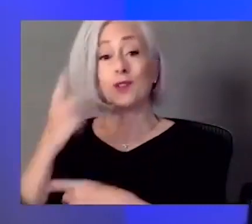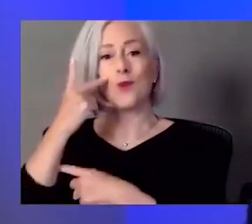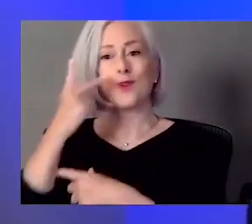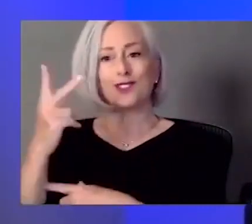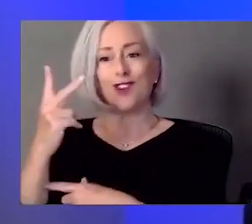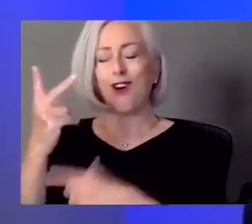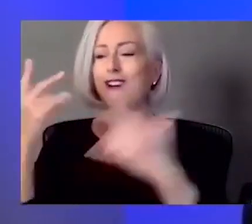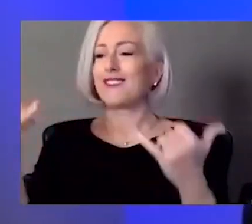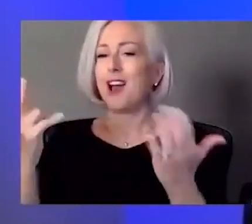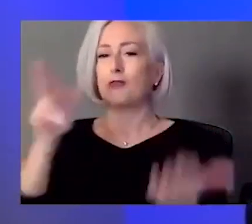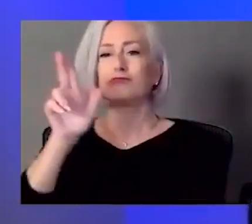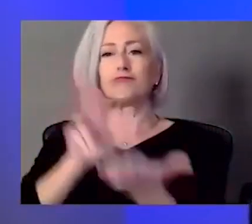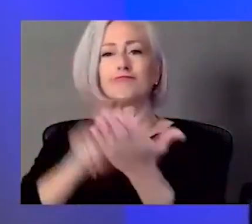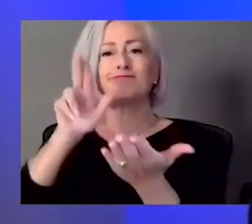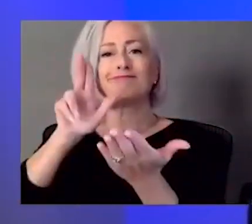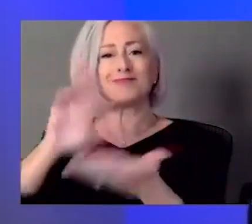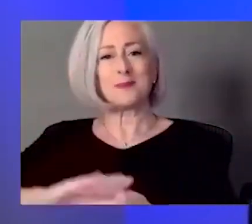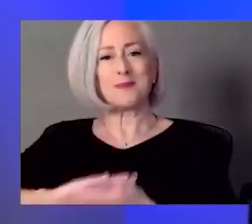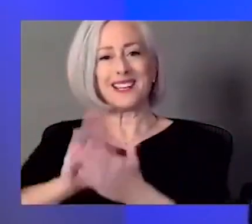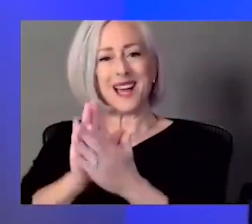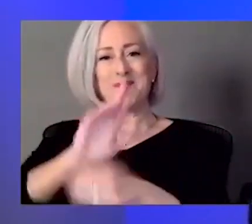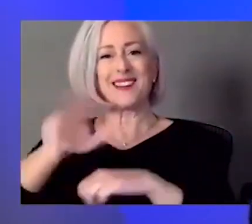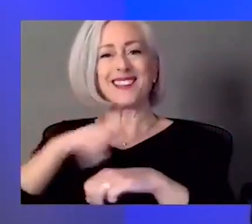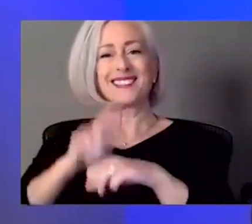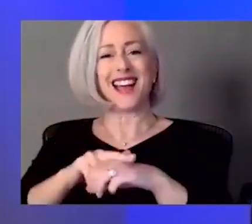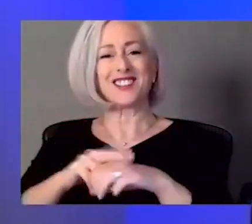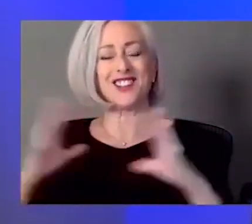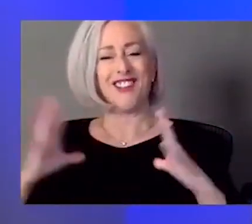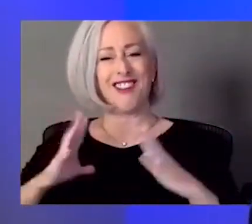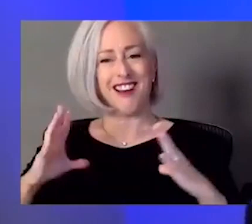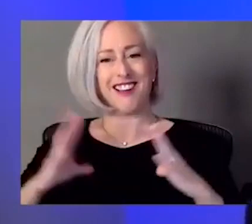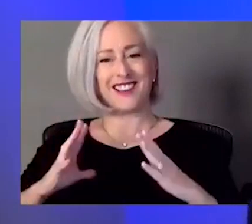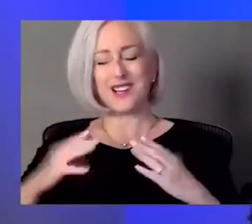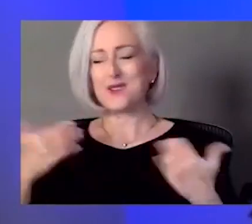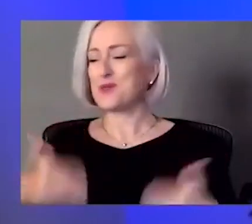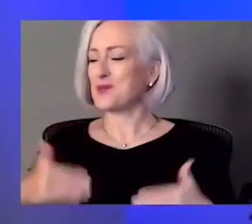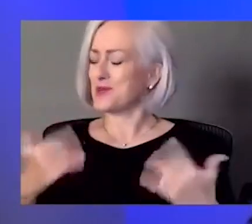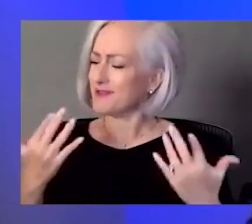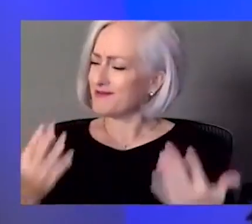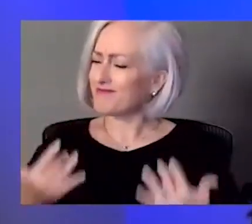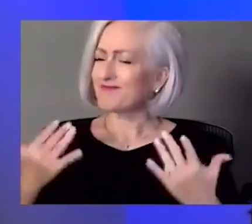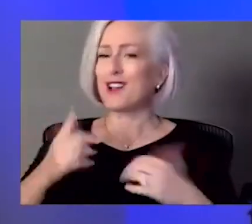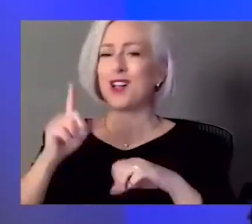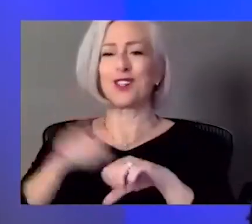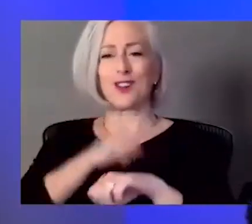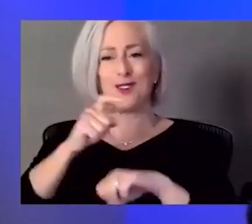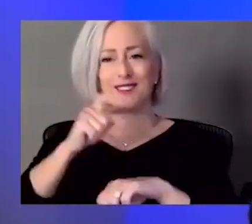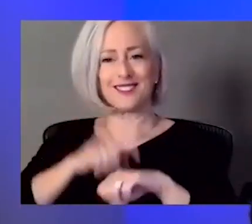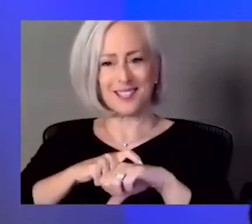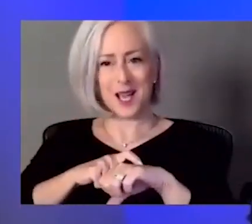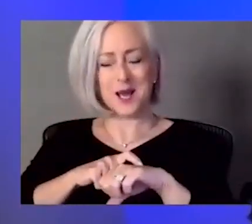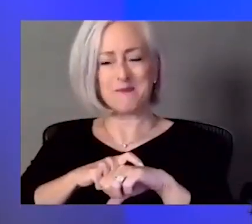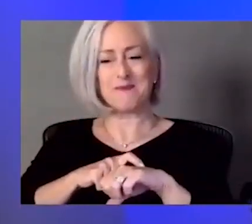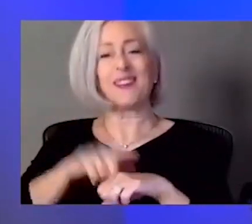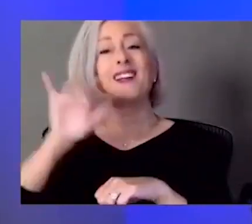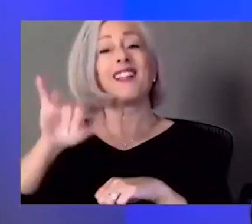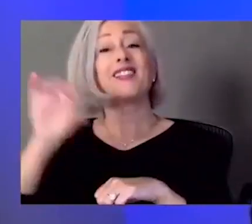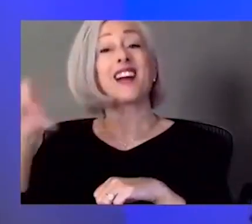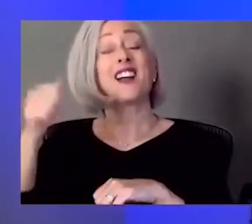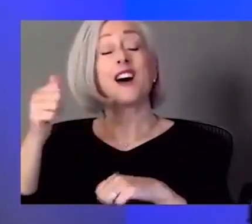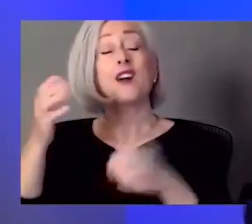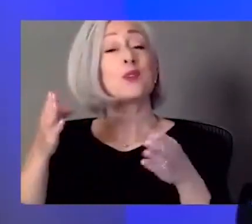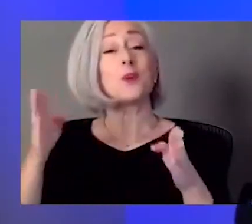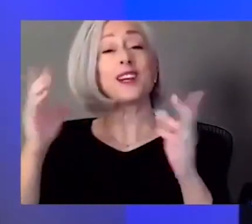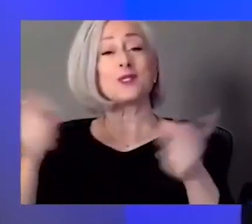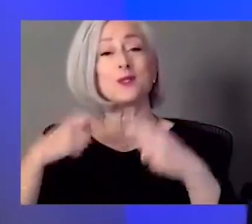something that's been a long time coming. And so I think that that's another way to celebrate. It's just that seeing how as a country we have made